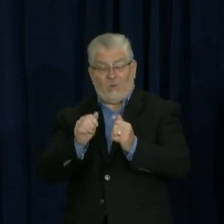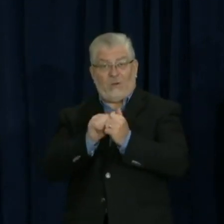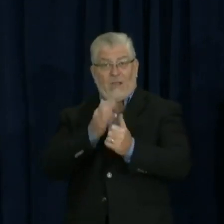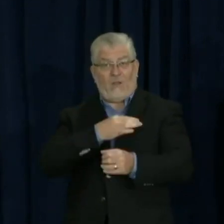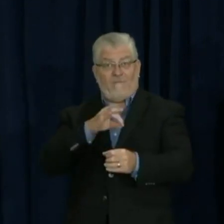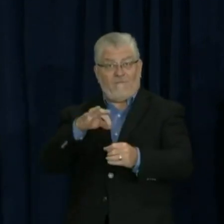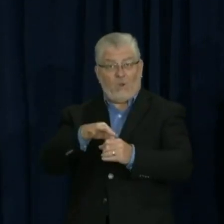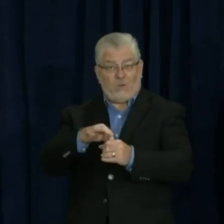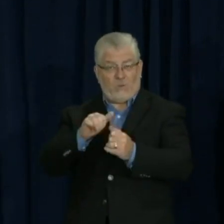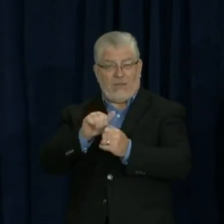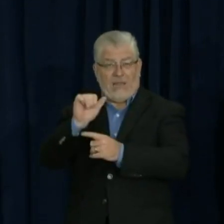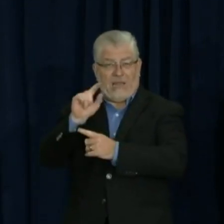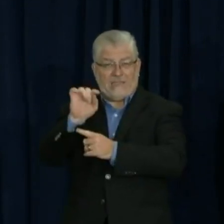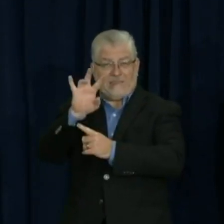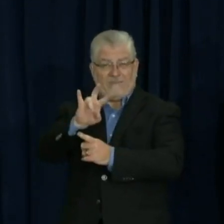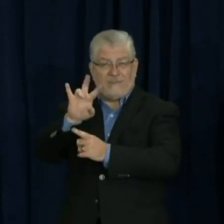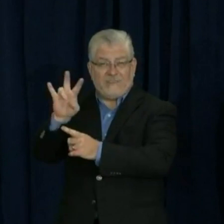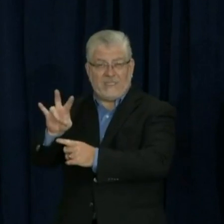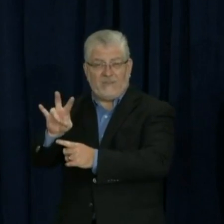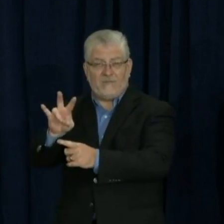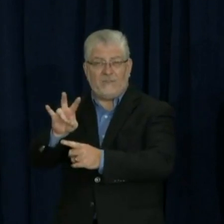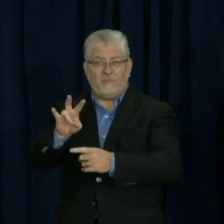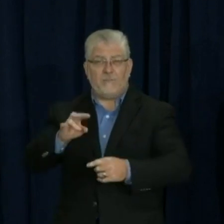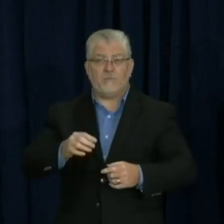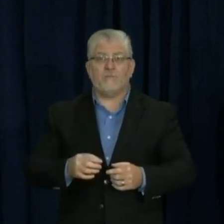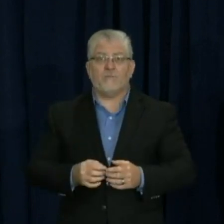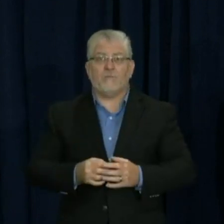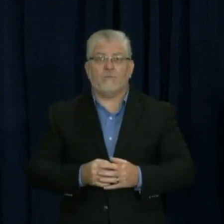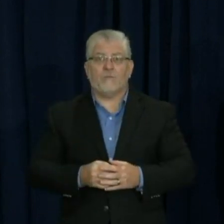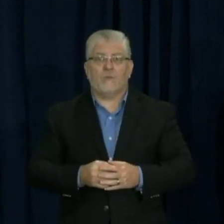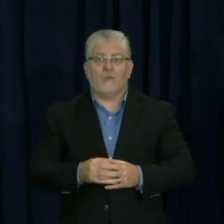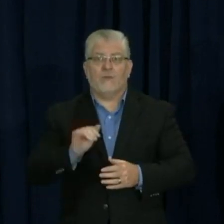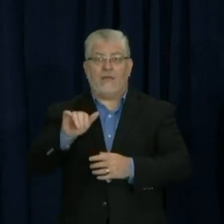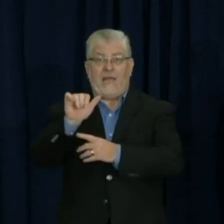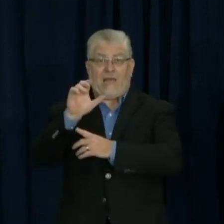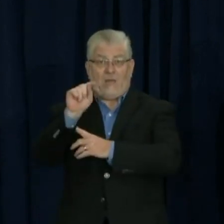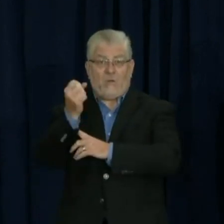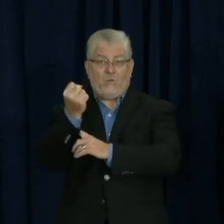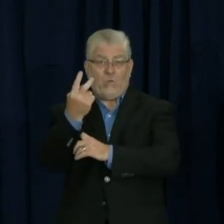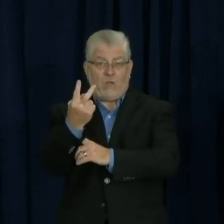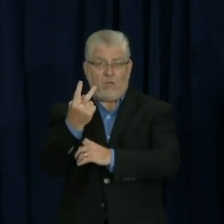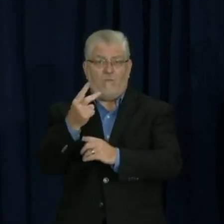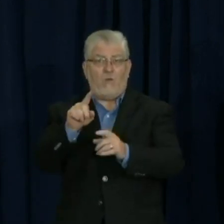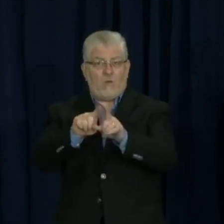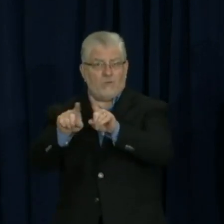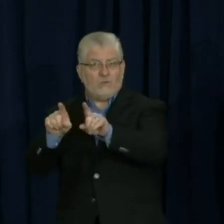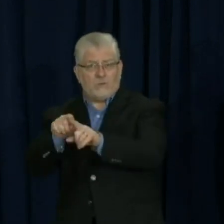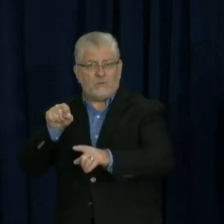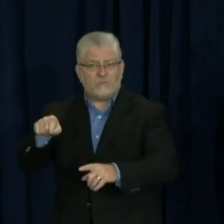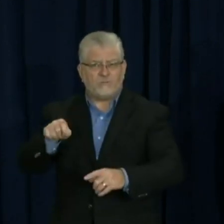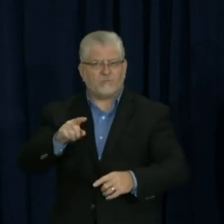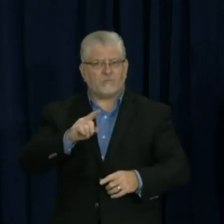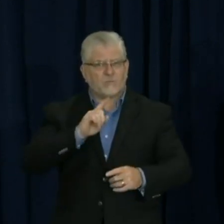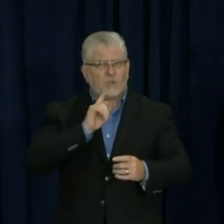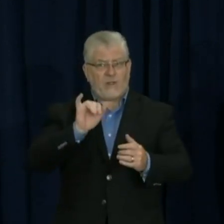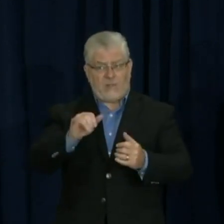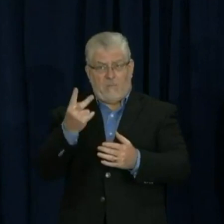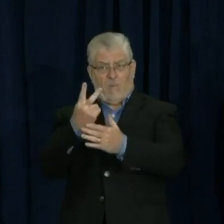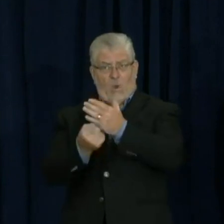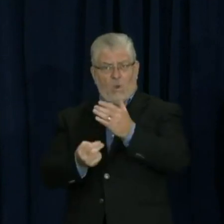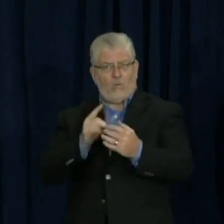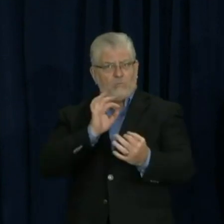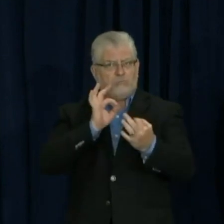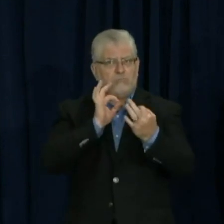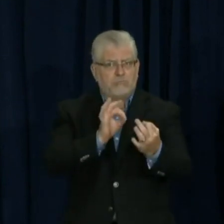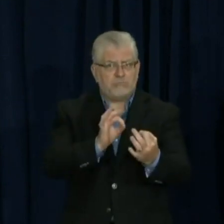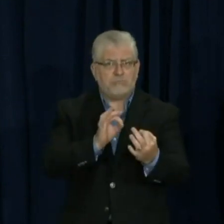huge kudos to everybody involved. Also, we are exactly where we said we would be, so we said it was going to